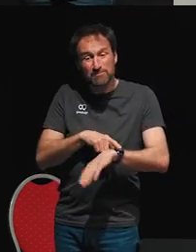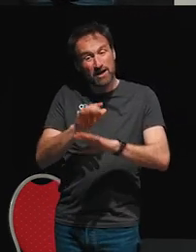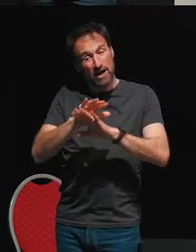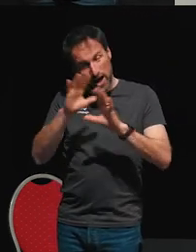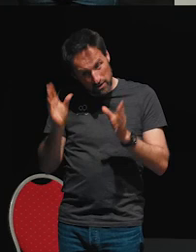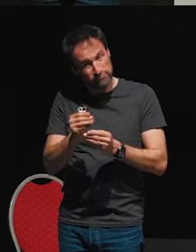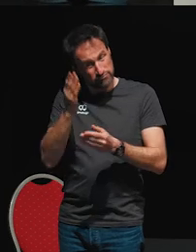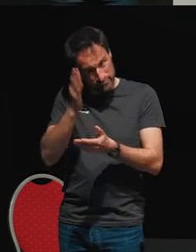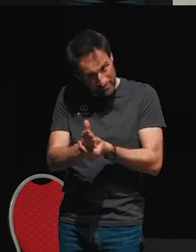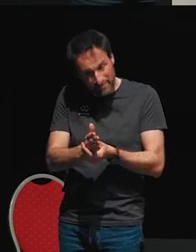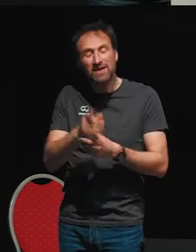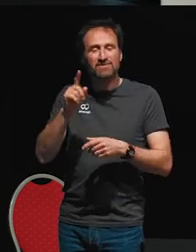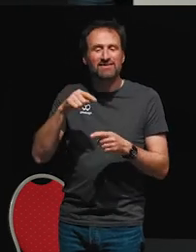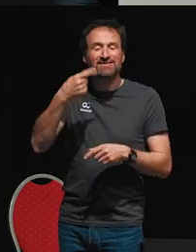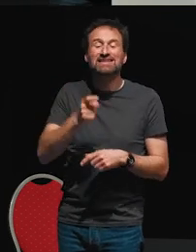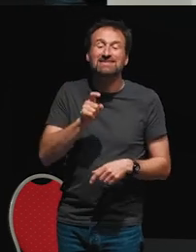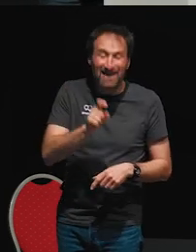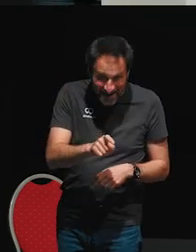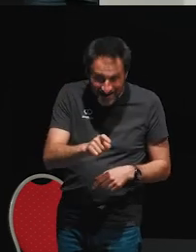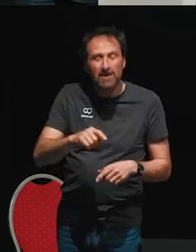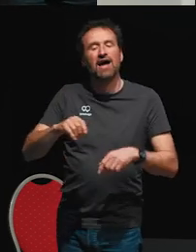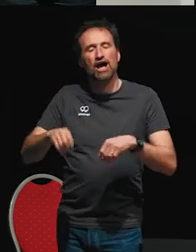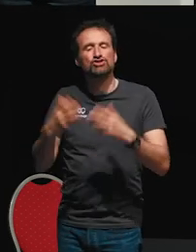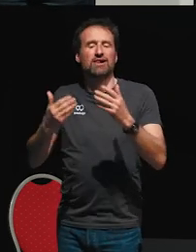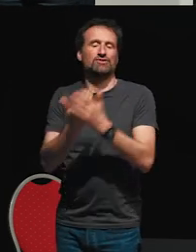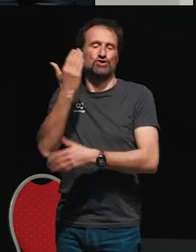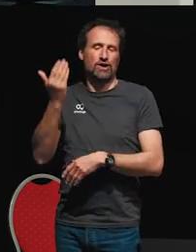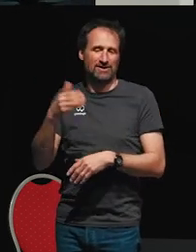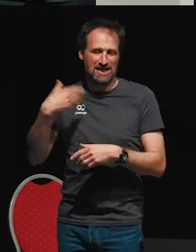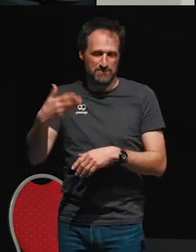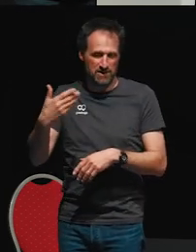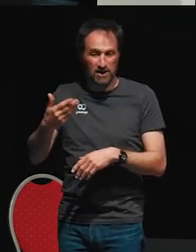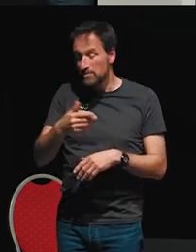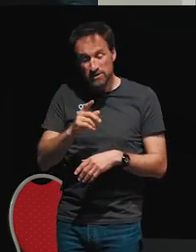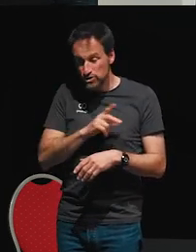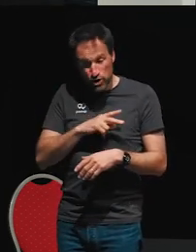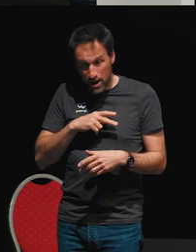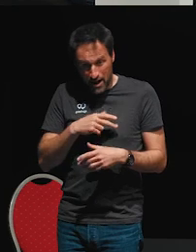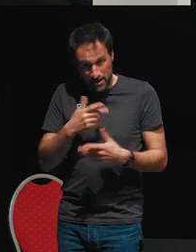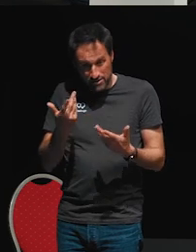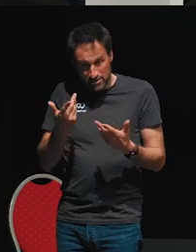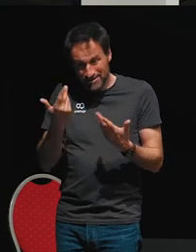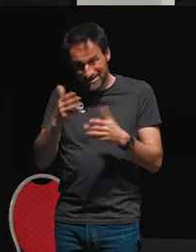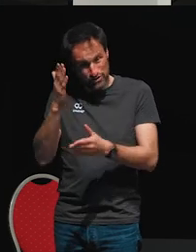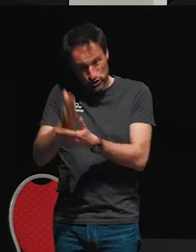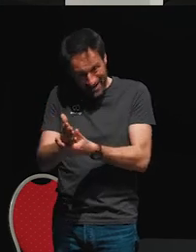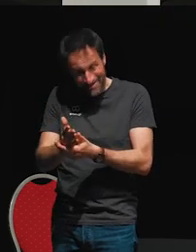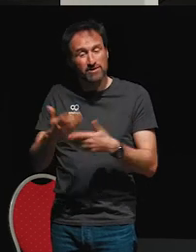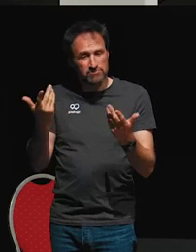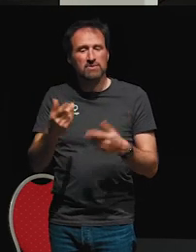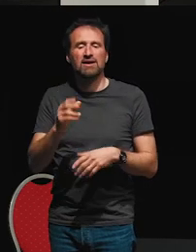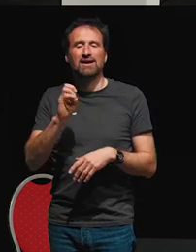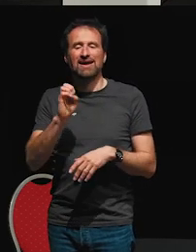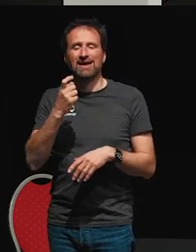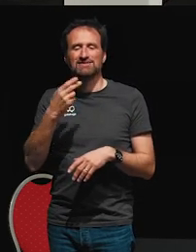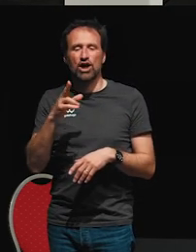next click would create a new one. But so long as it keeps going, exhaust map is just ignoring any new input. So this is one type of higher